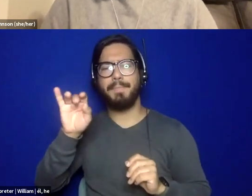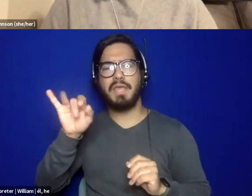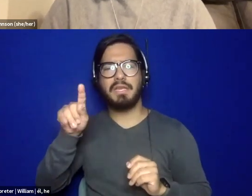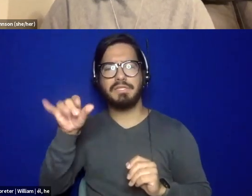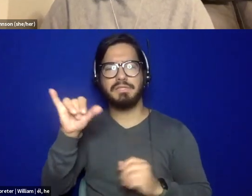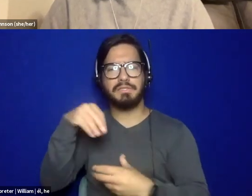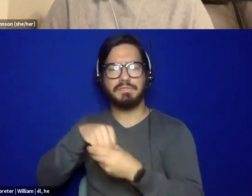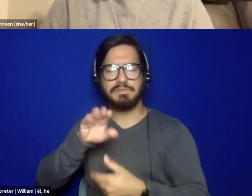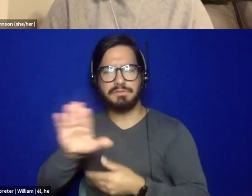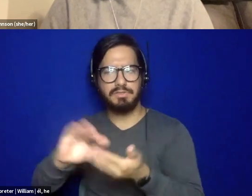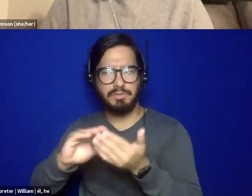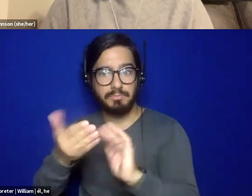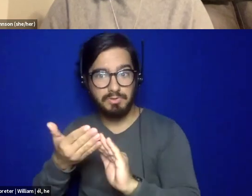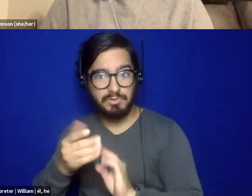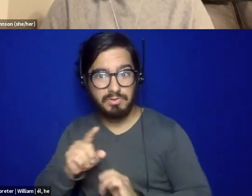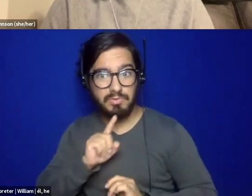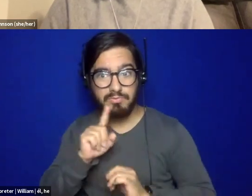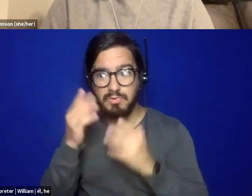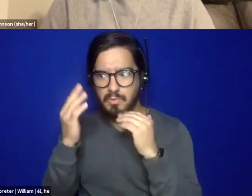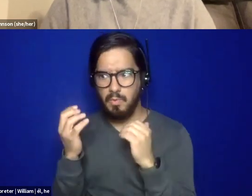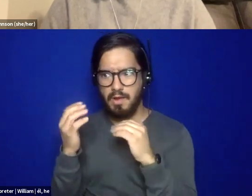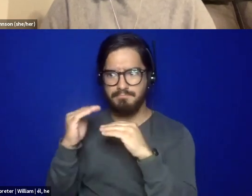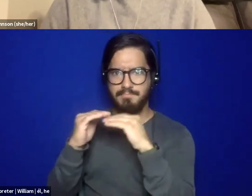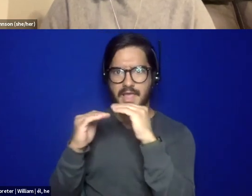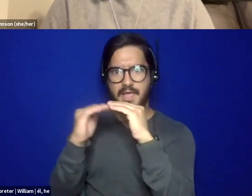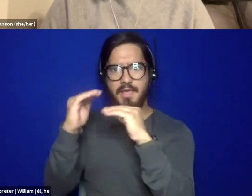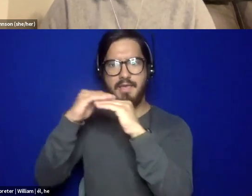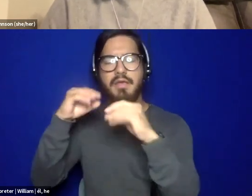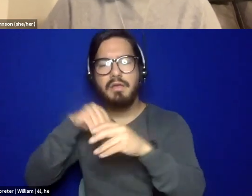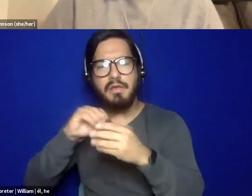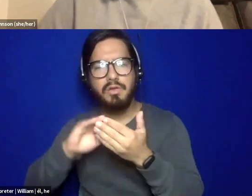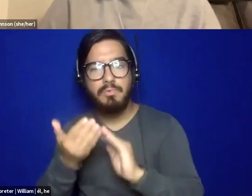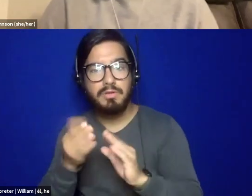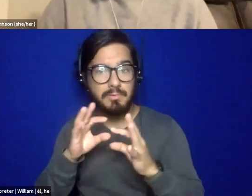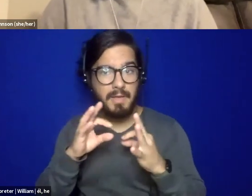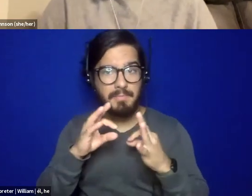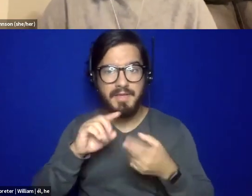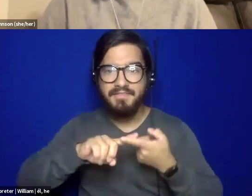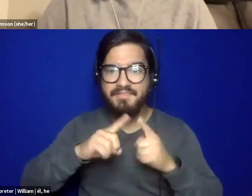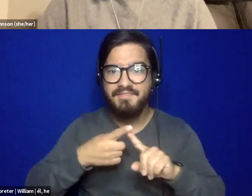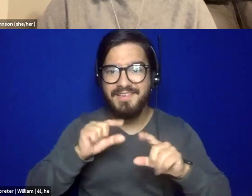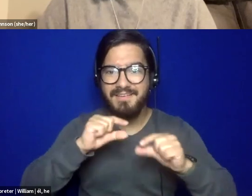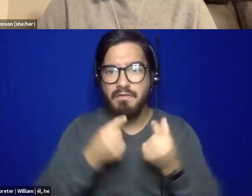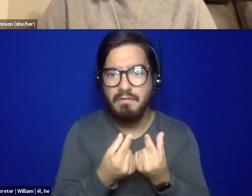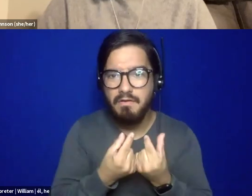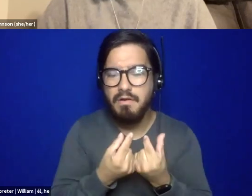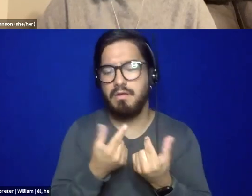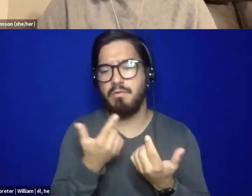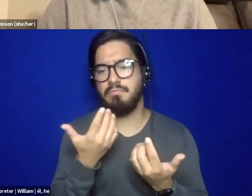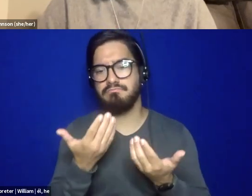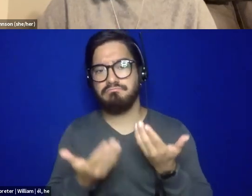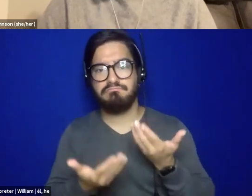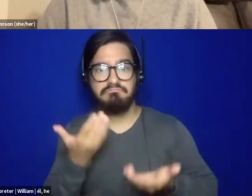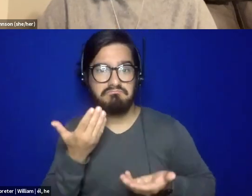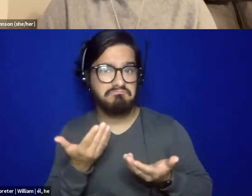and really being intentional about building that with the communities that we're in, whether it's your friend group, whether that's your block that you live